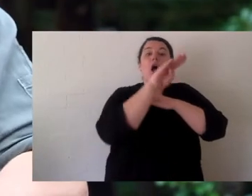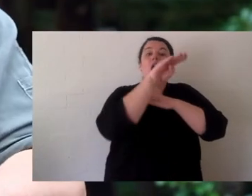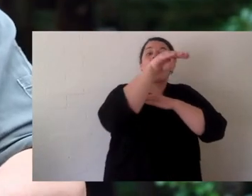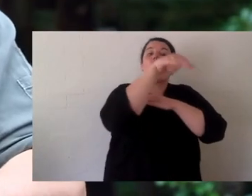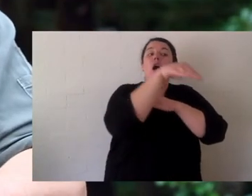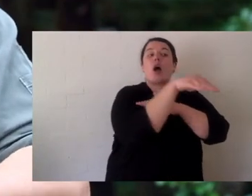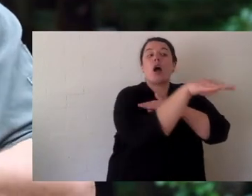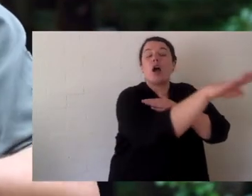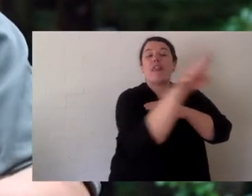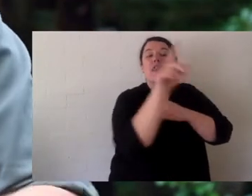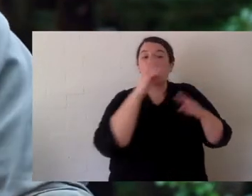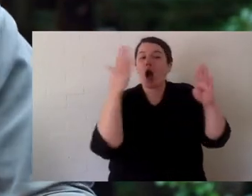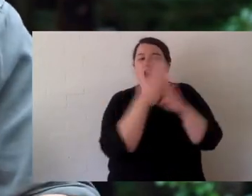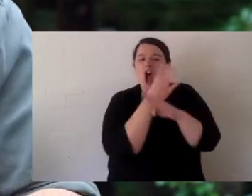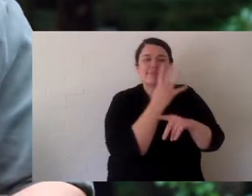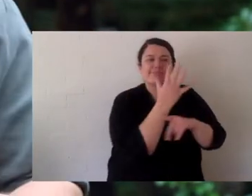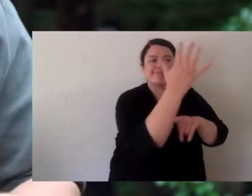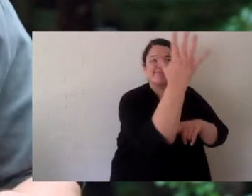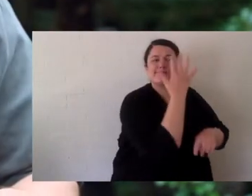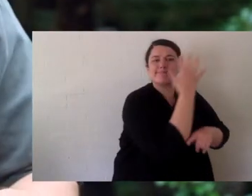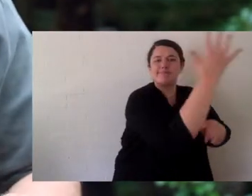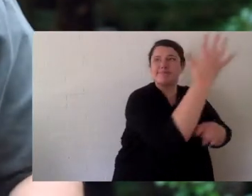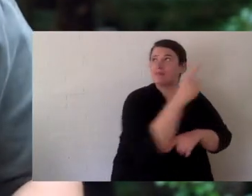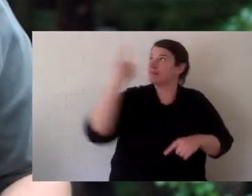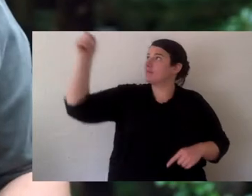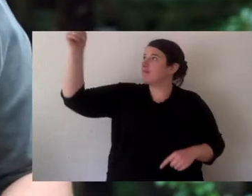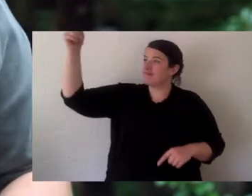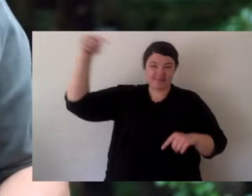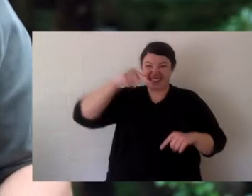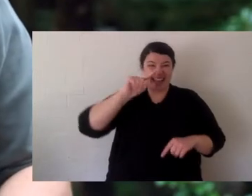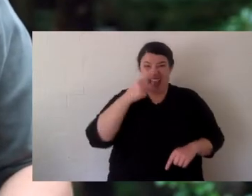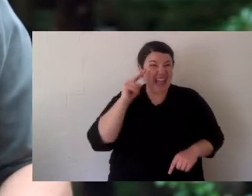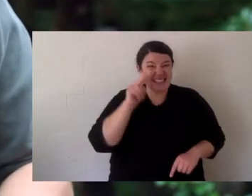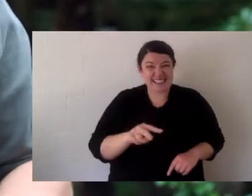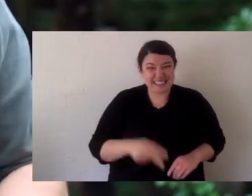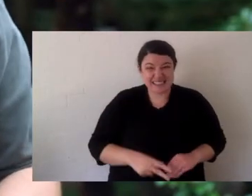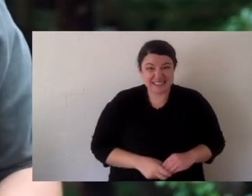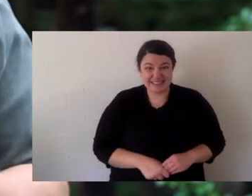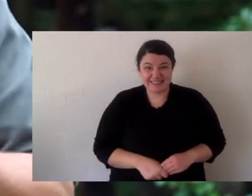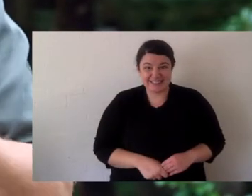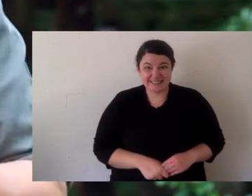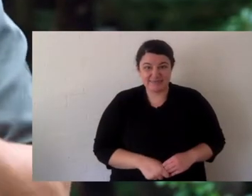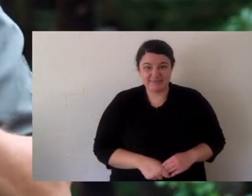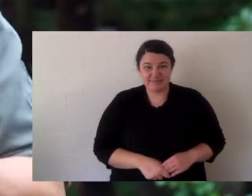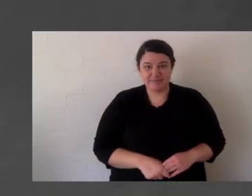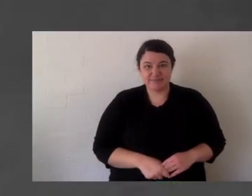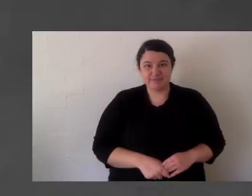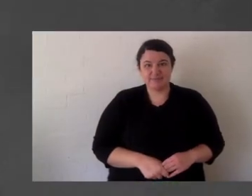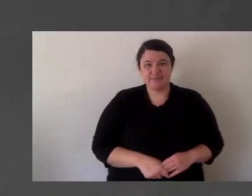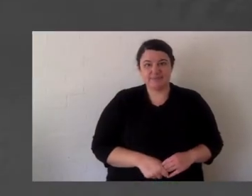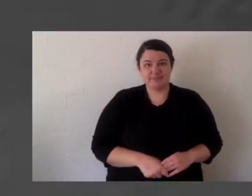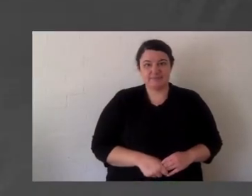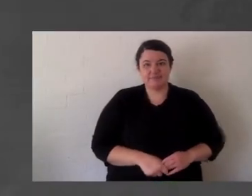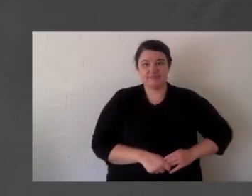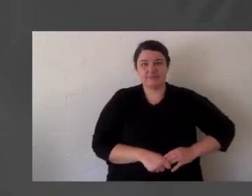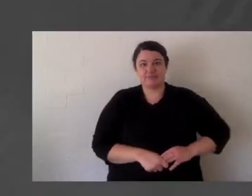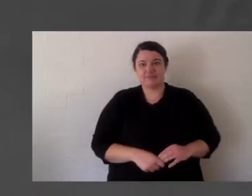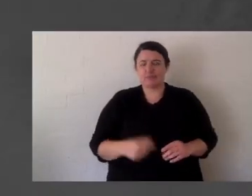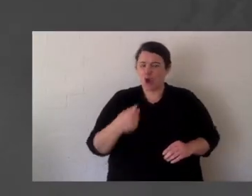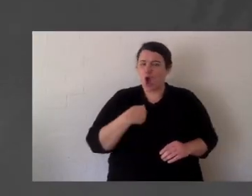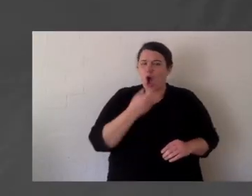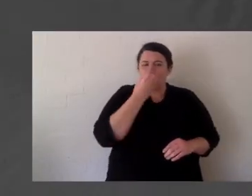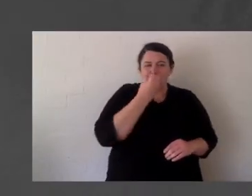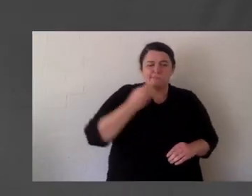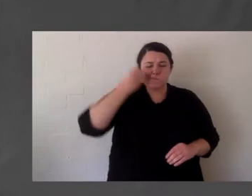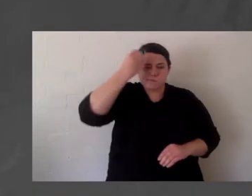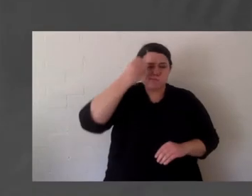to stay on the bottom. And when they come up to breathe for air they go up in a reedy section where the sea eagle can't see them. Whenever I snorkel